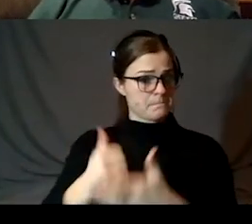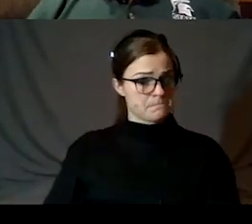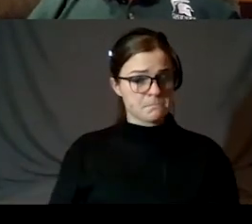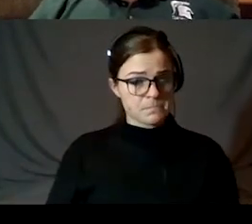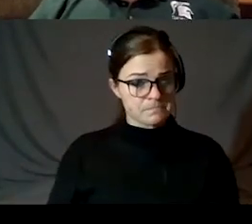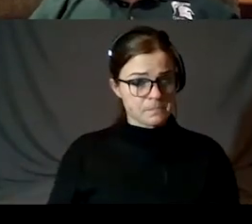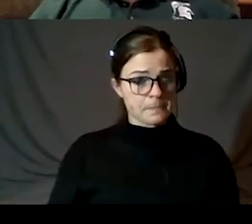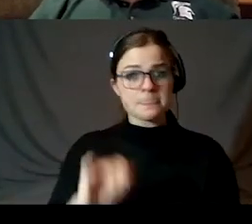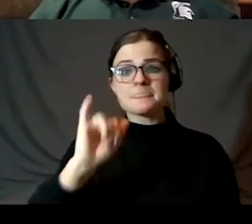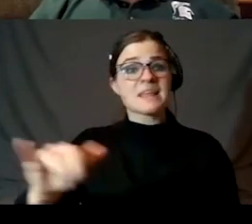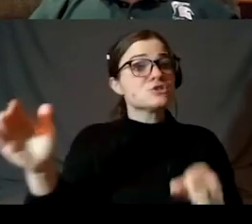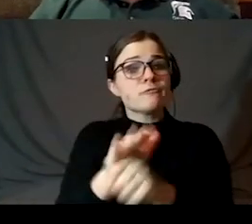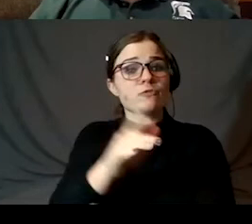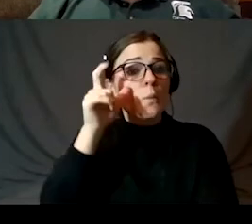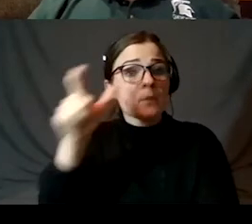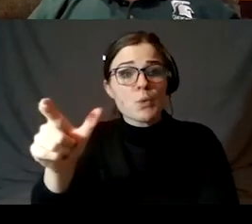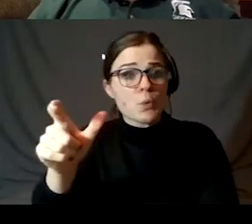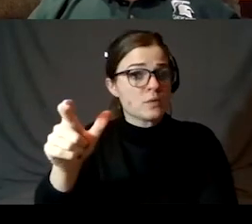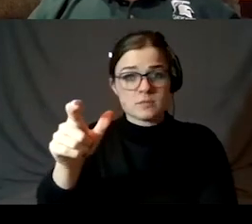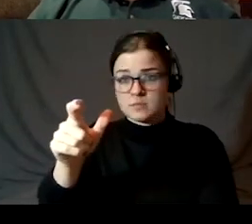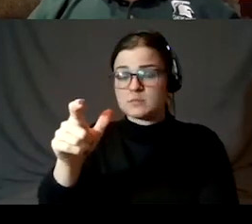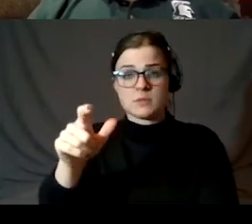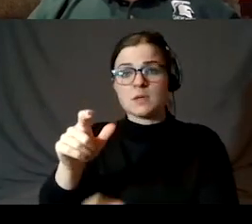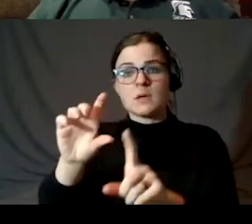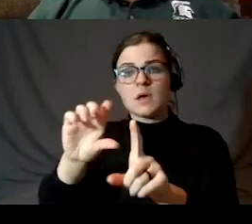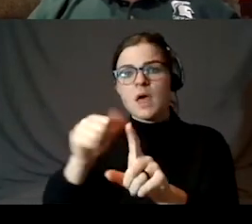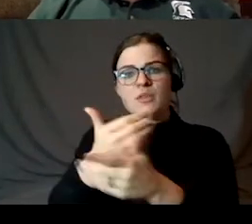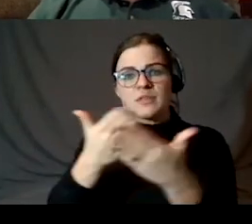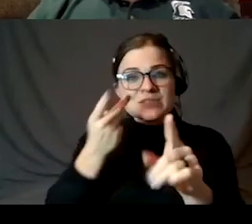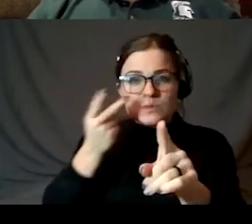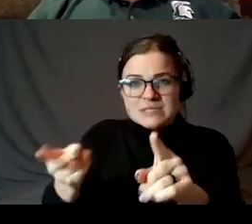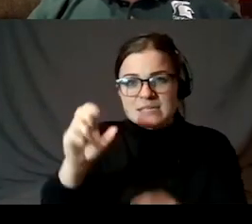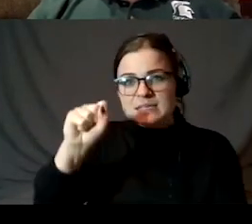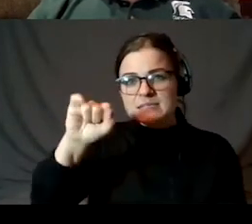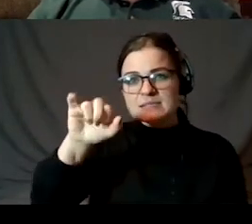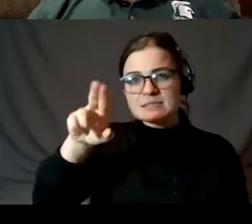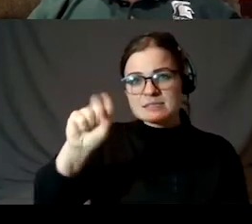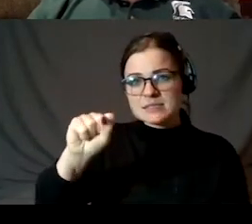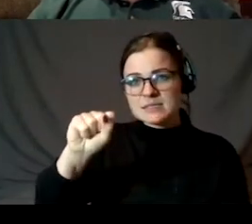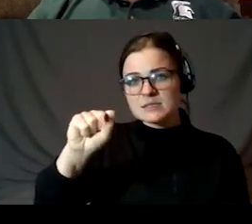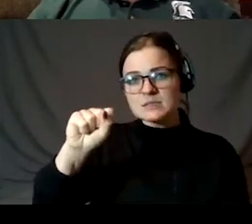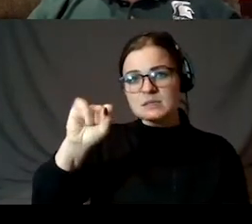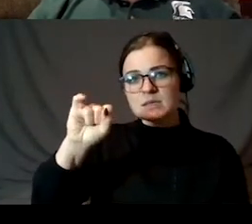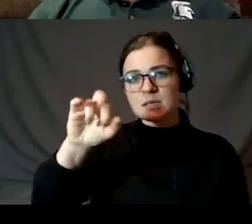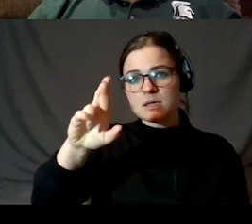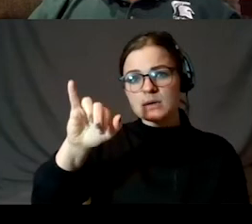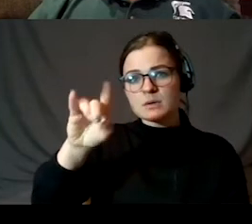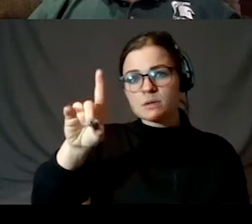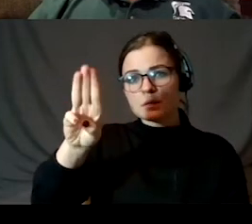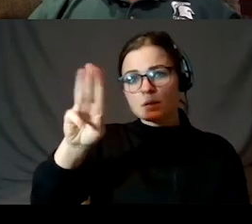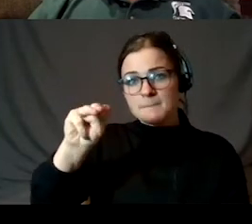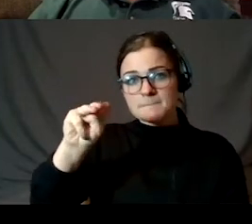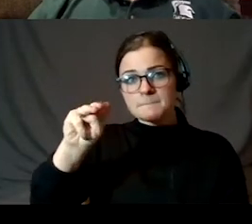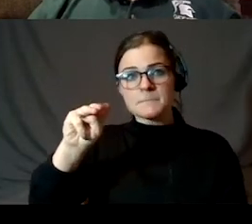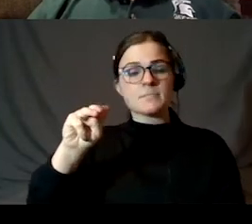that's just the full moon. Don't avoid other phases. Some things like here, the Sinus Iridum or the Bay of